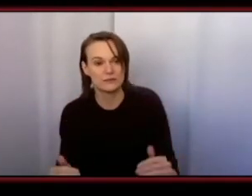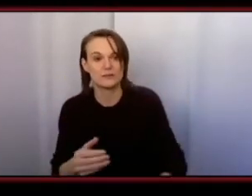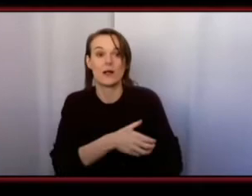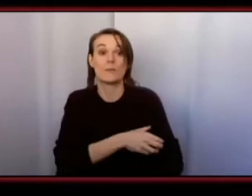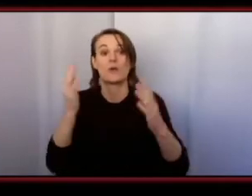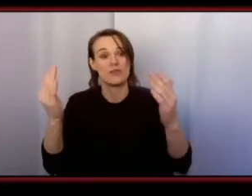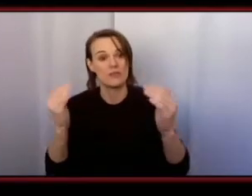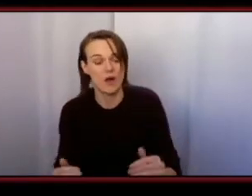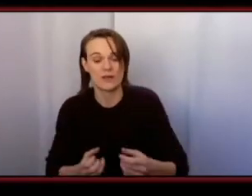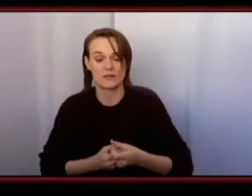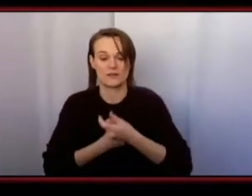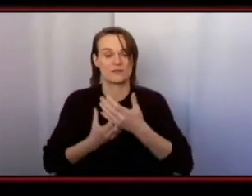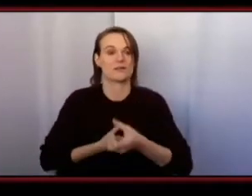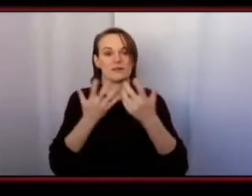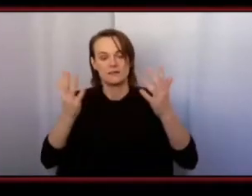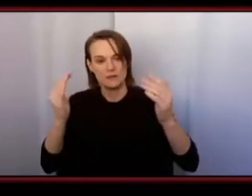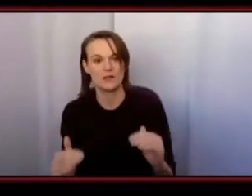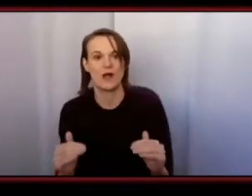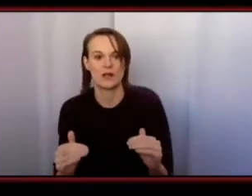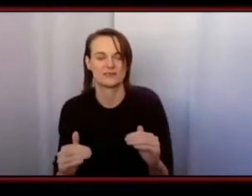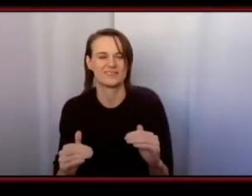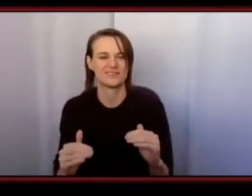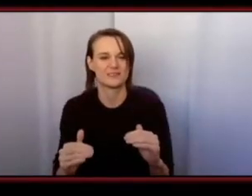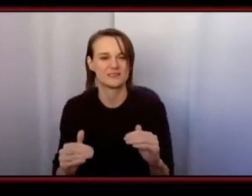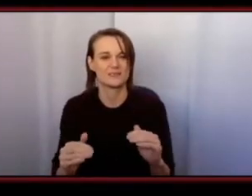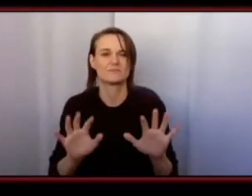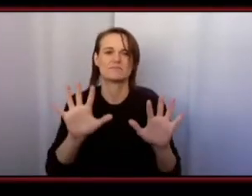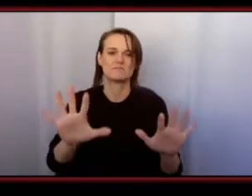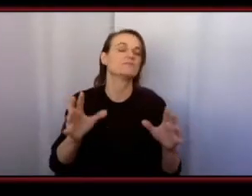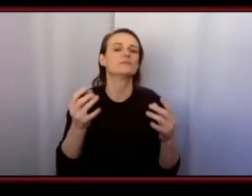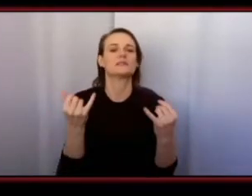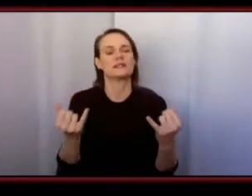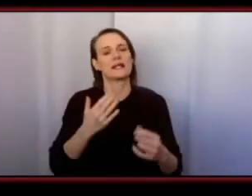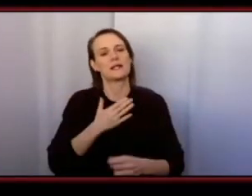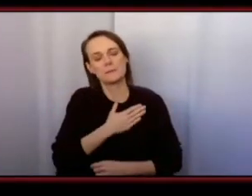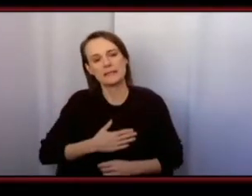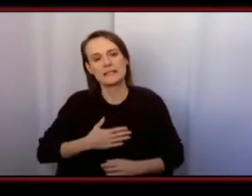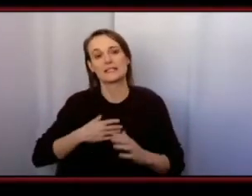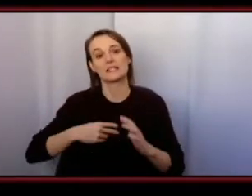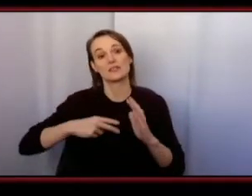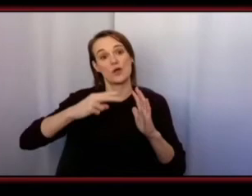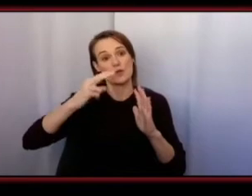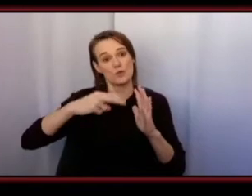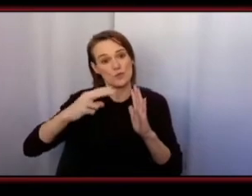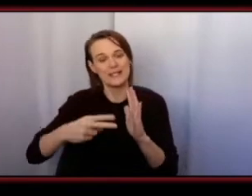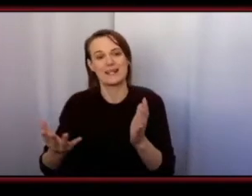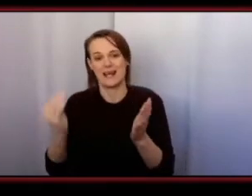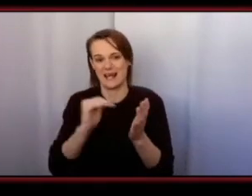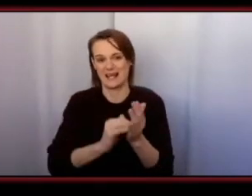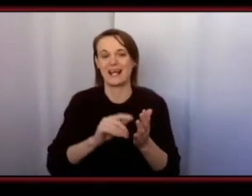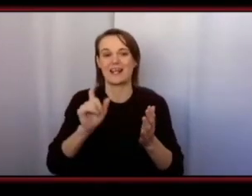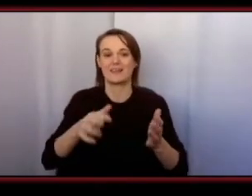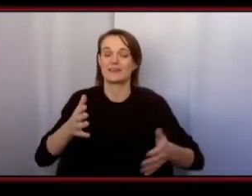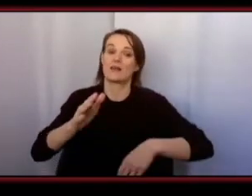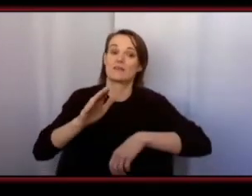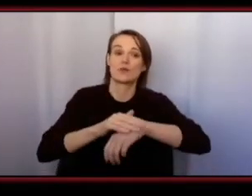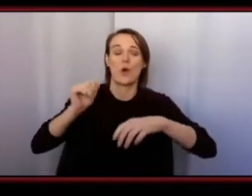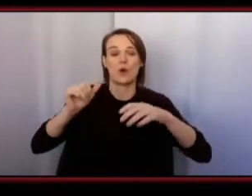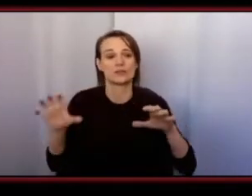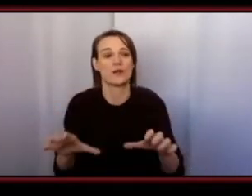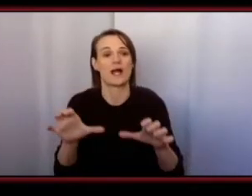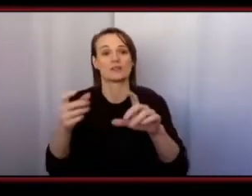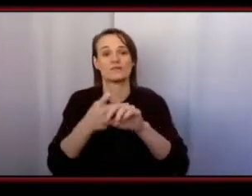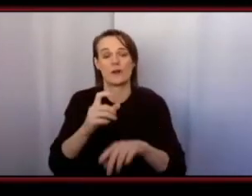and so I ask all of you here today to not only go back and read again and reflect on the calls to action from the Truth and Reconciliation